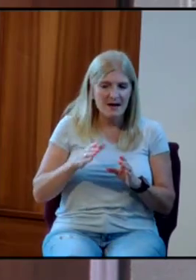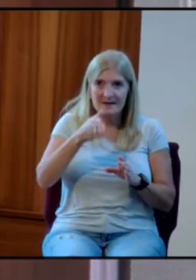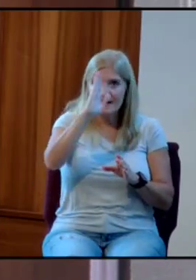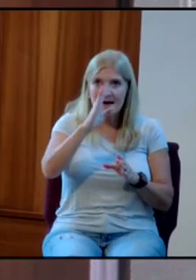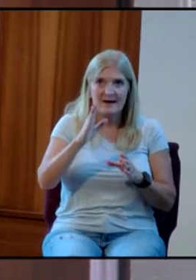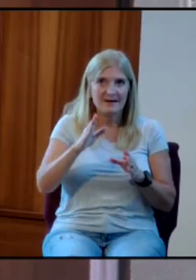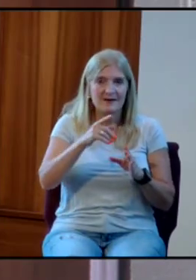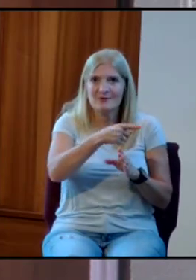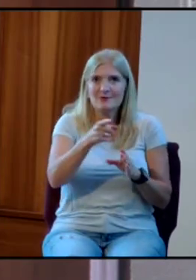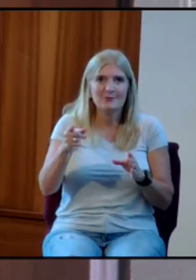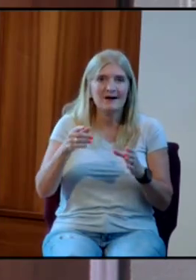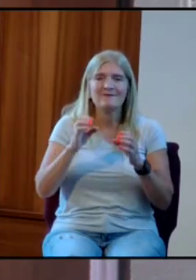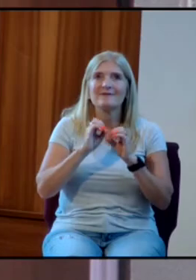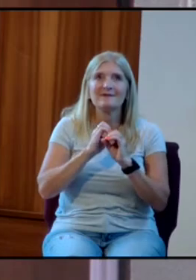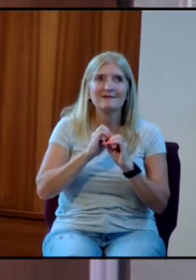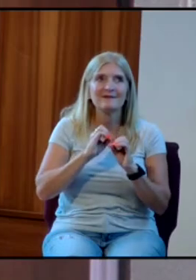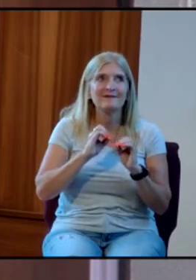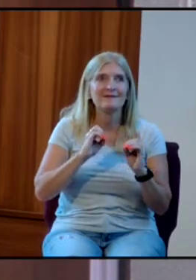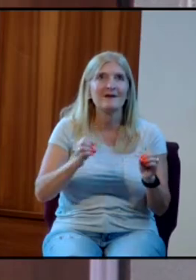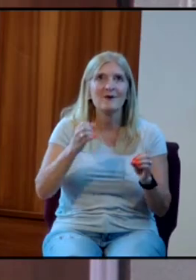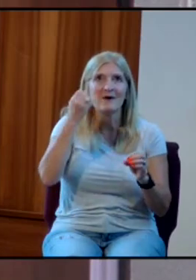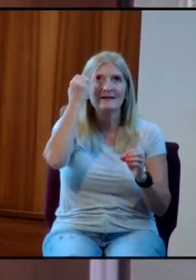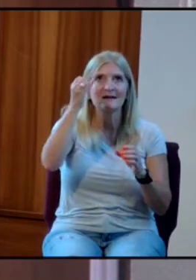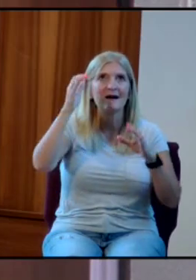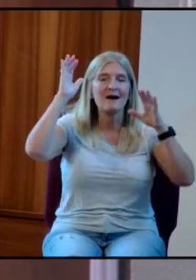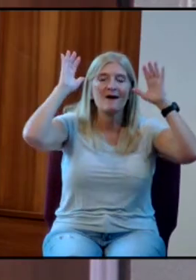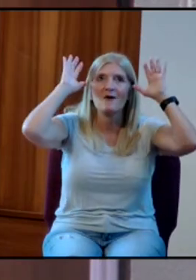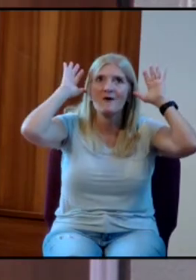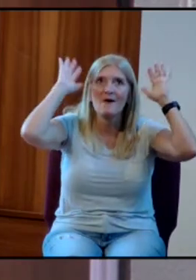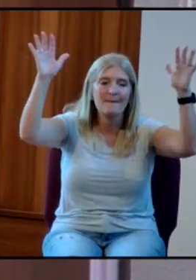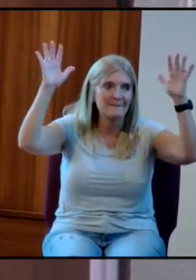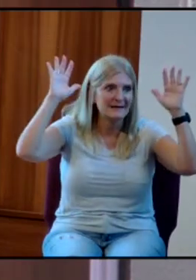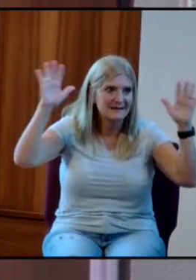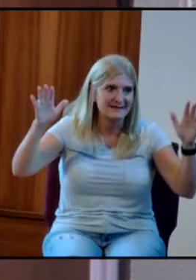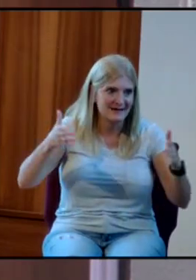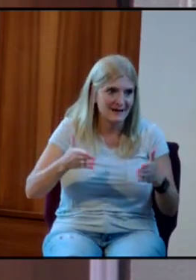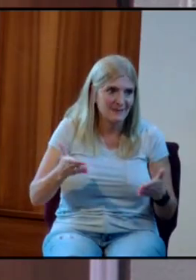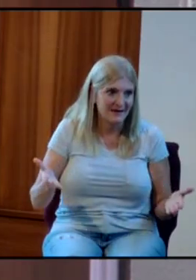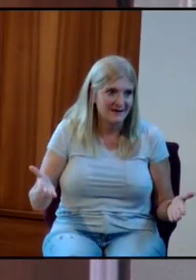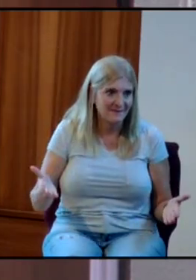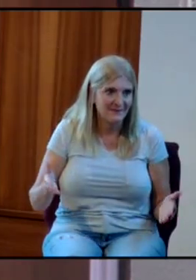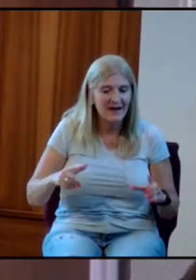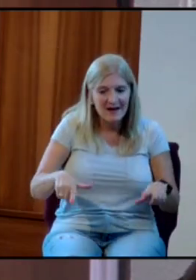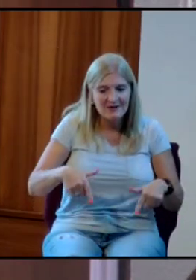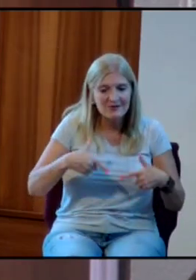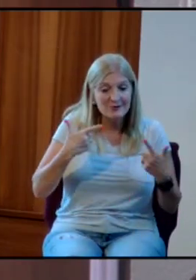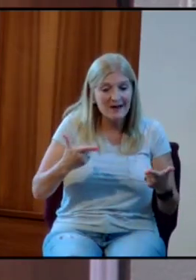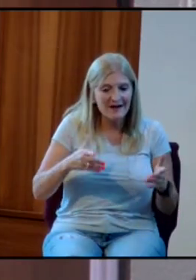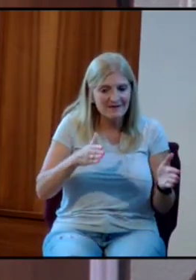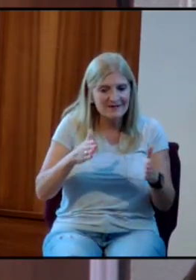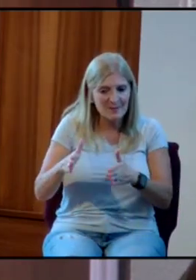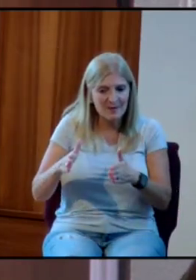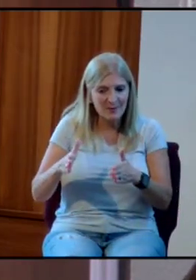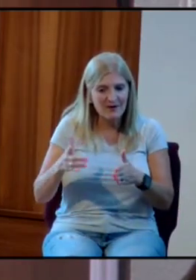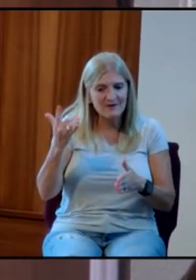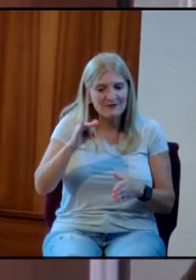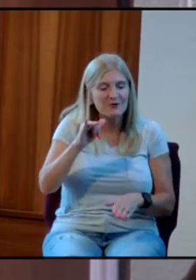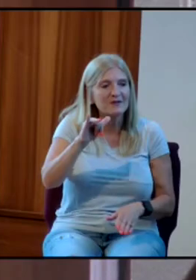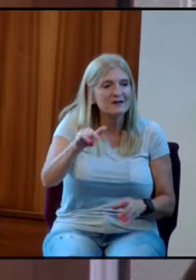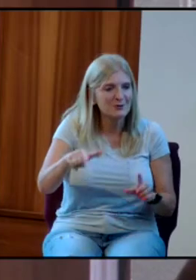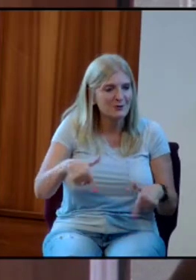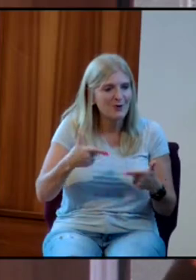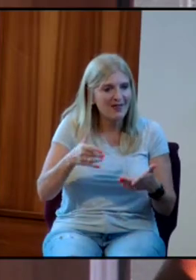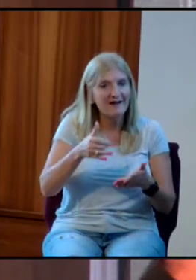has prepared for those who love him. My life is just to prepare me for the eternal life that our Lord